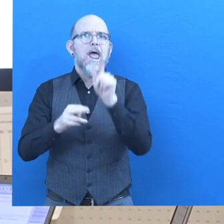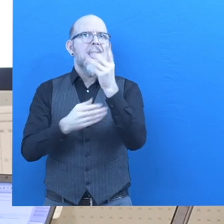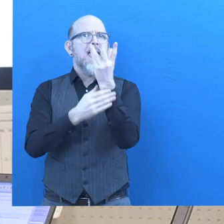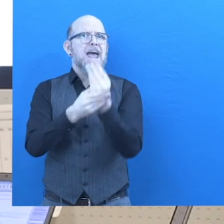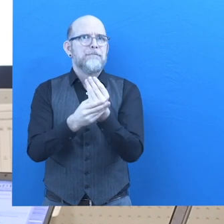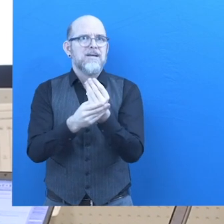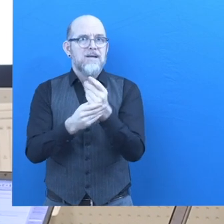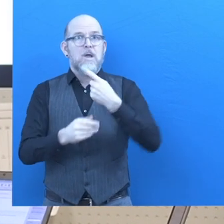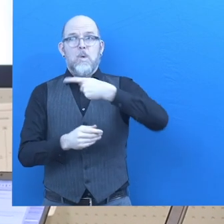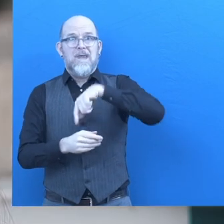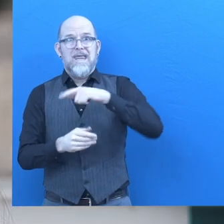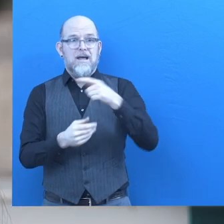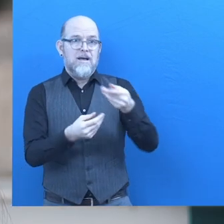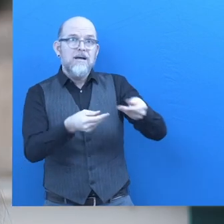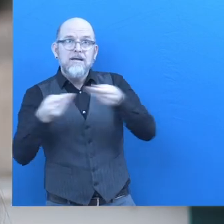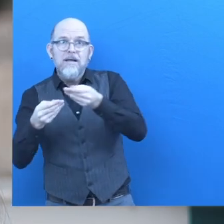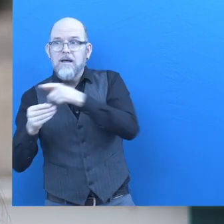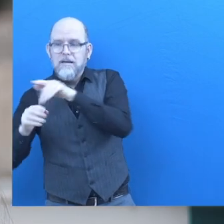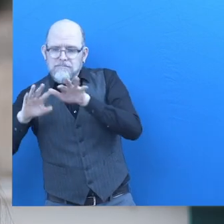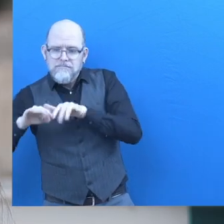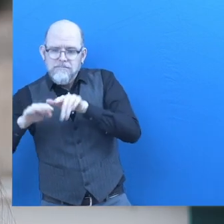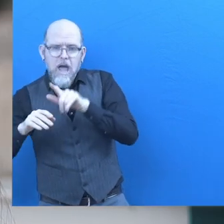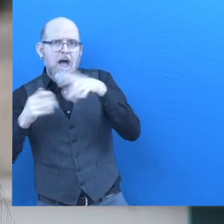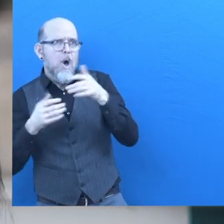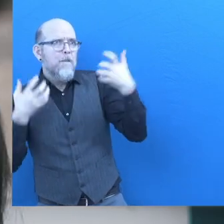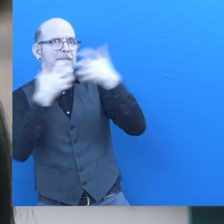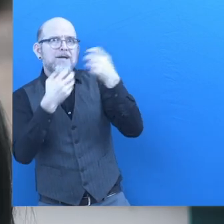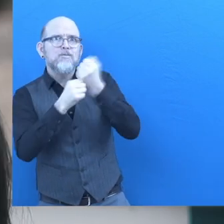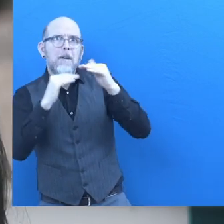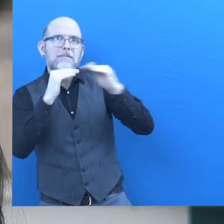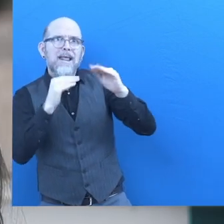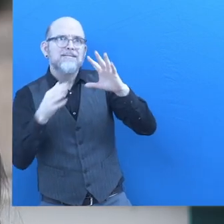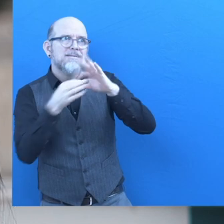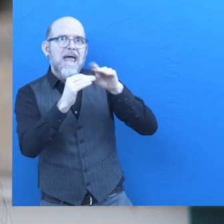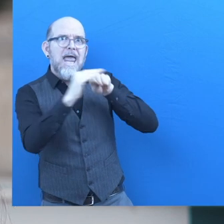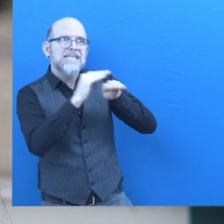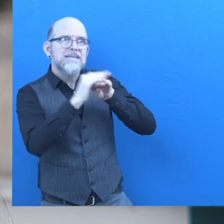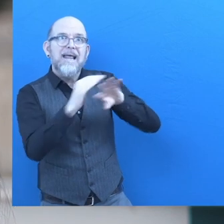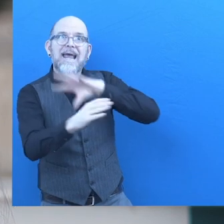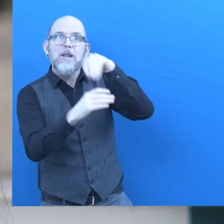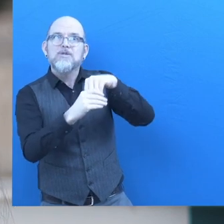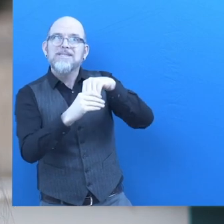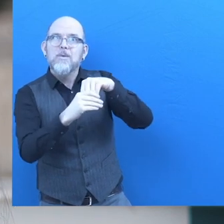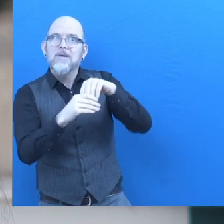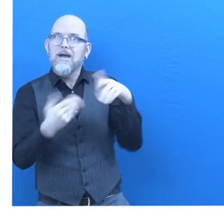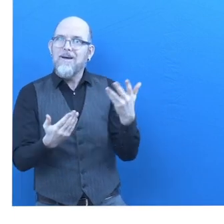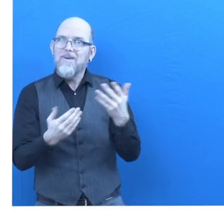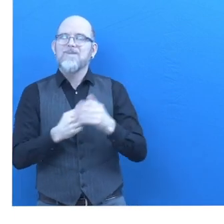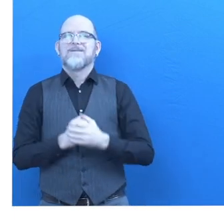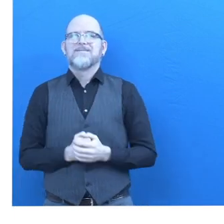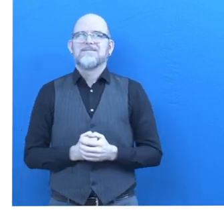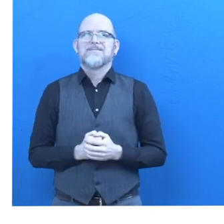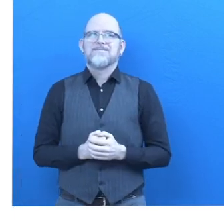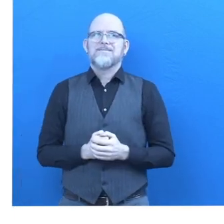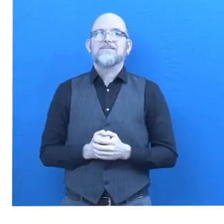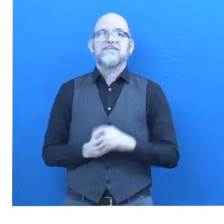-free report that enables to generate reports for accessibility and inclusion for persons with disabilities in the workplace. What is